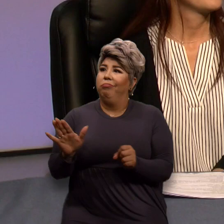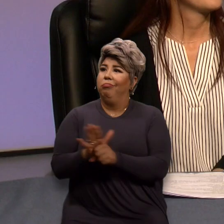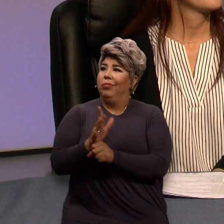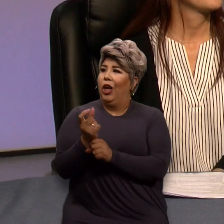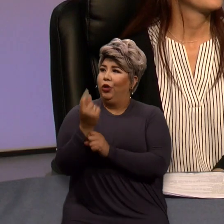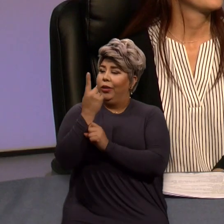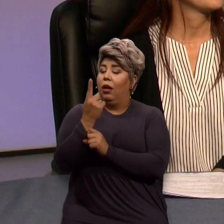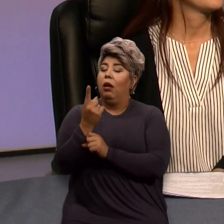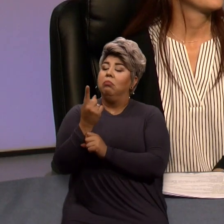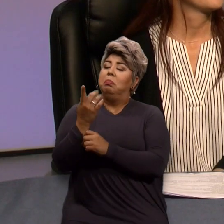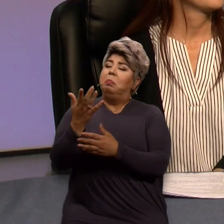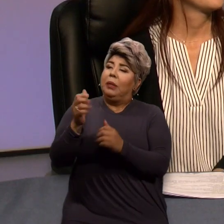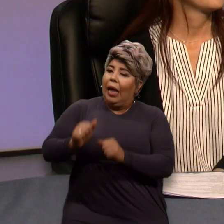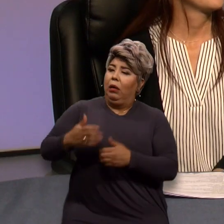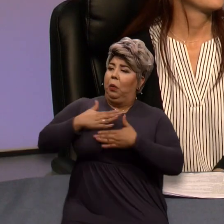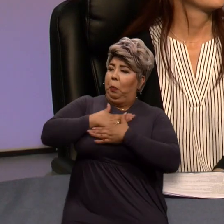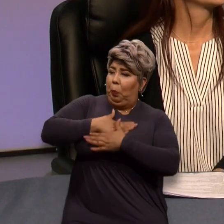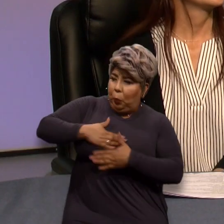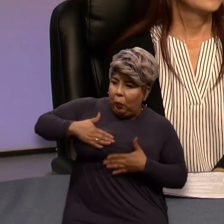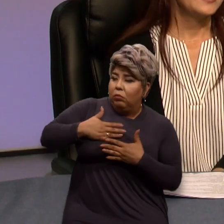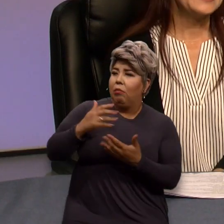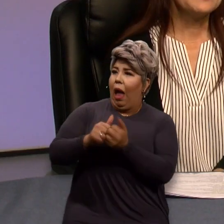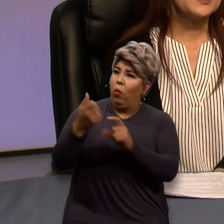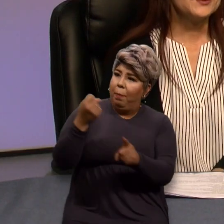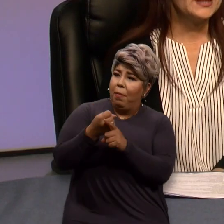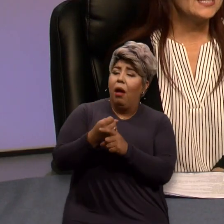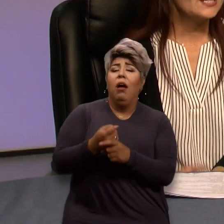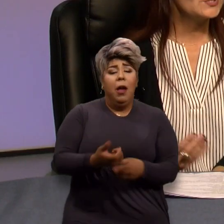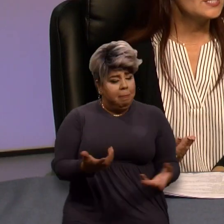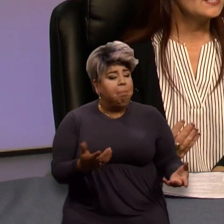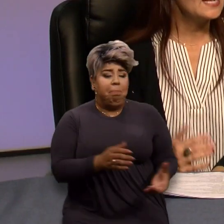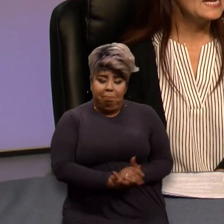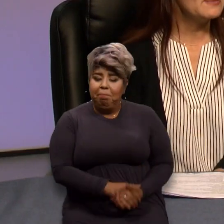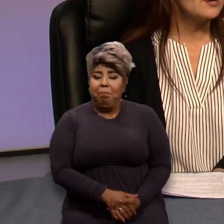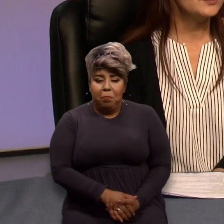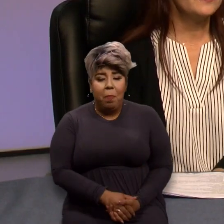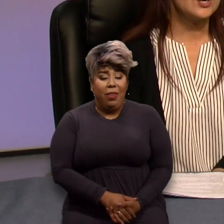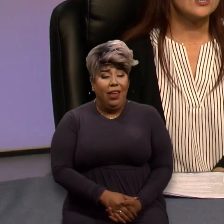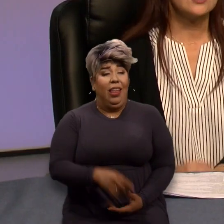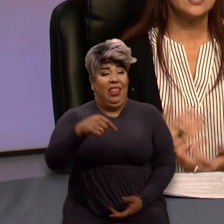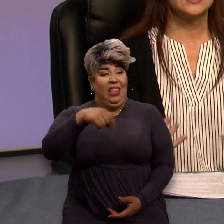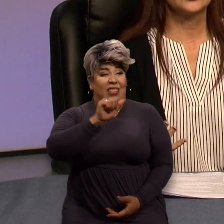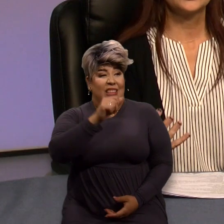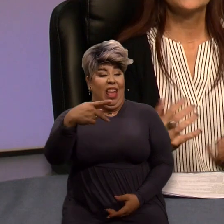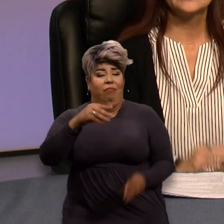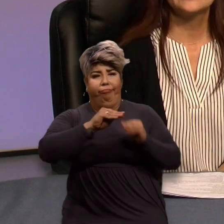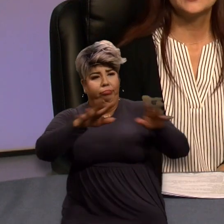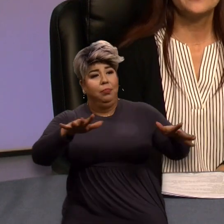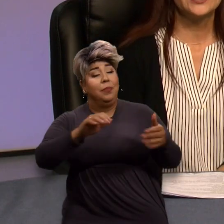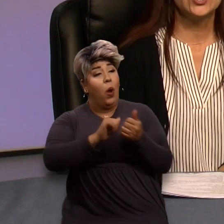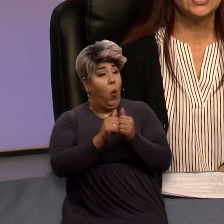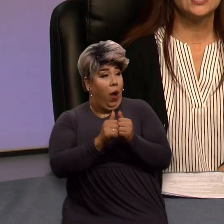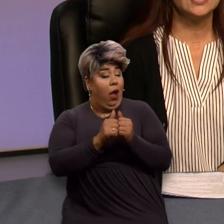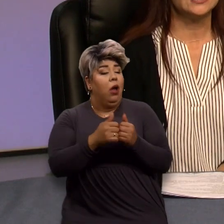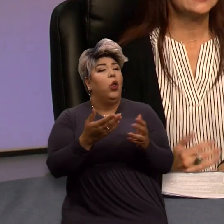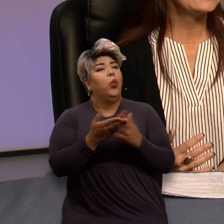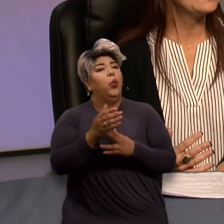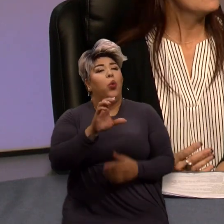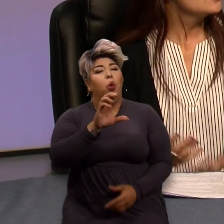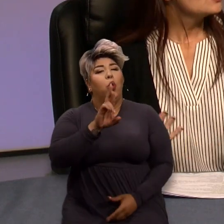and appreciate its impact. Absolutely. Actually, this came out of our current crisis intervention